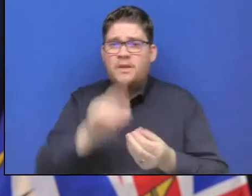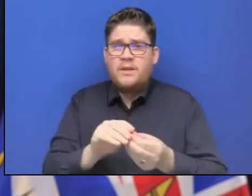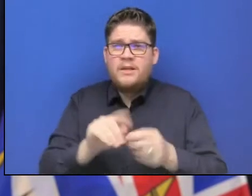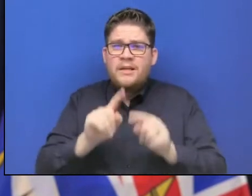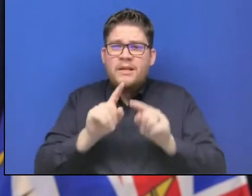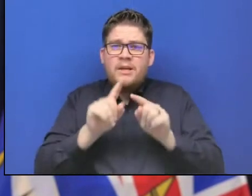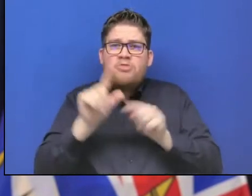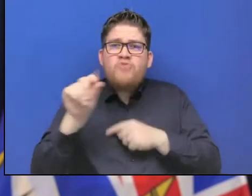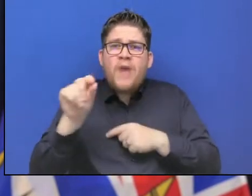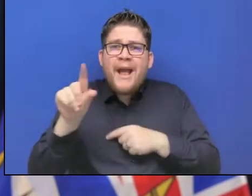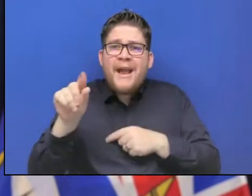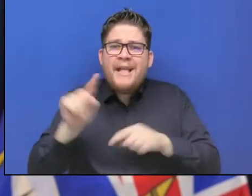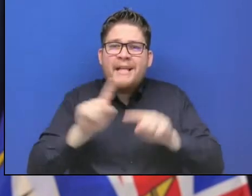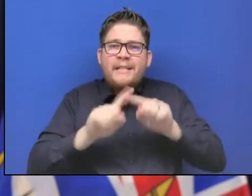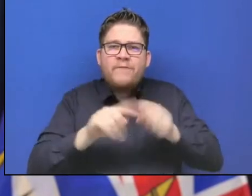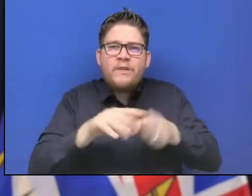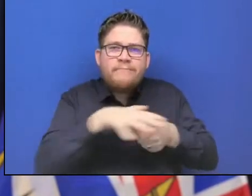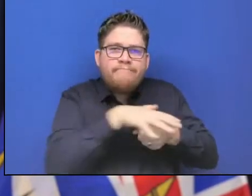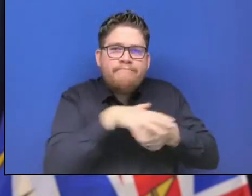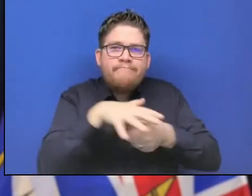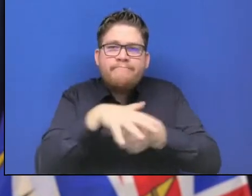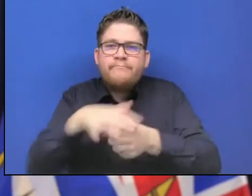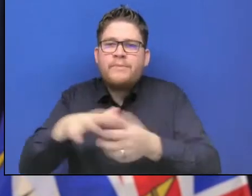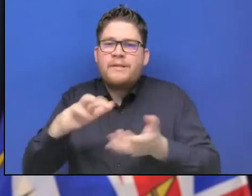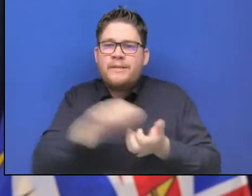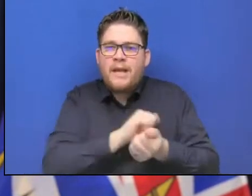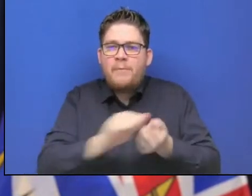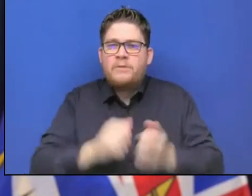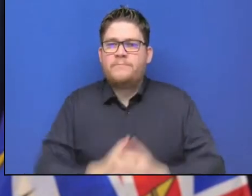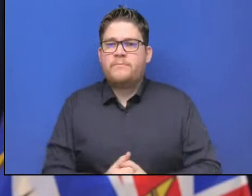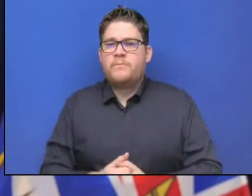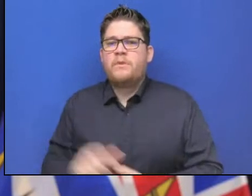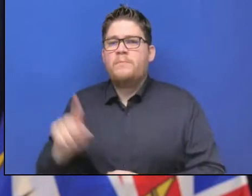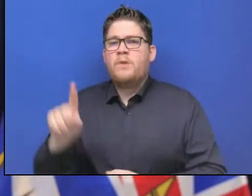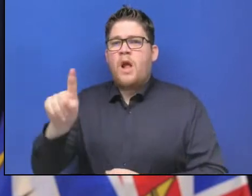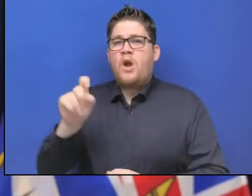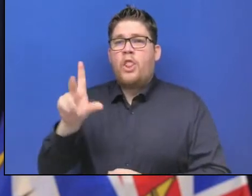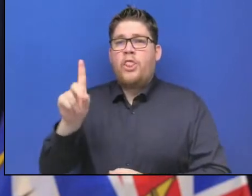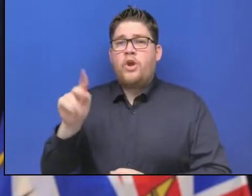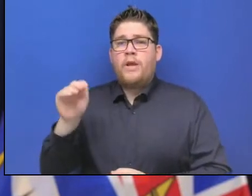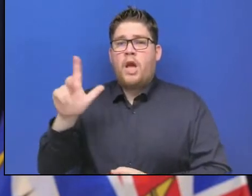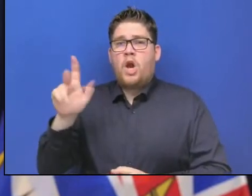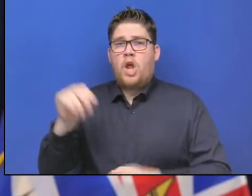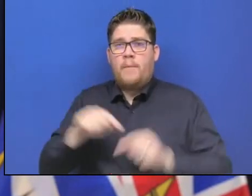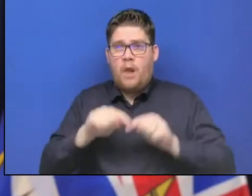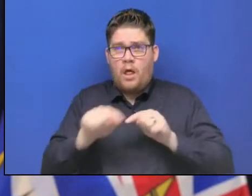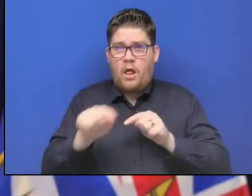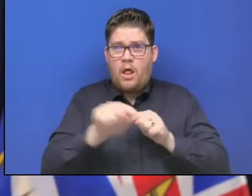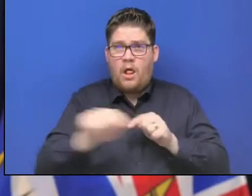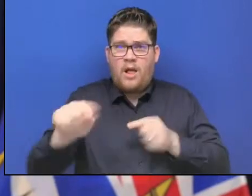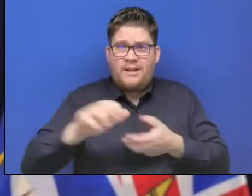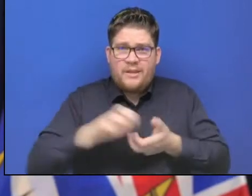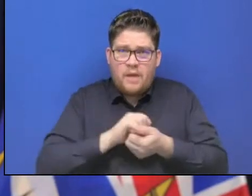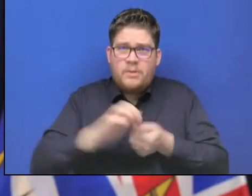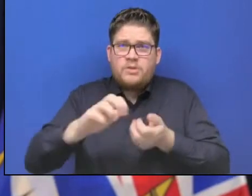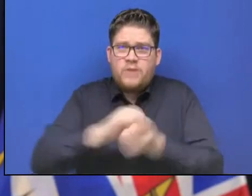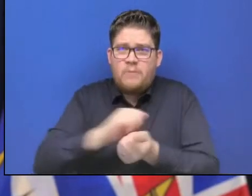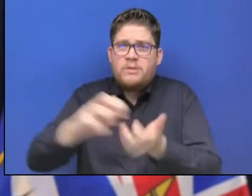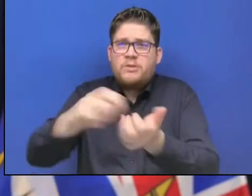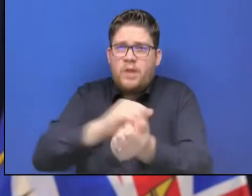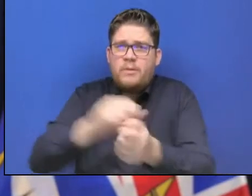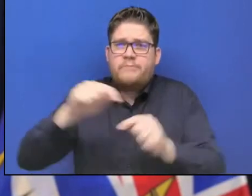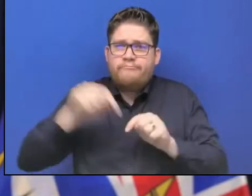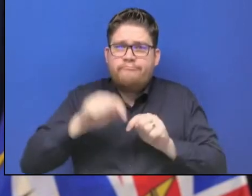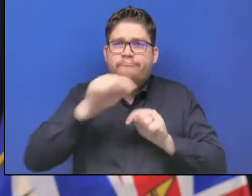away. that is about 130 km of the corridor that is affected. This includes five